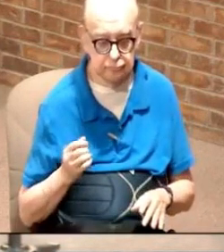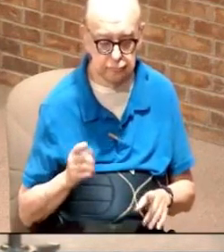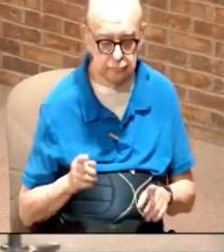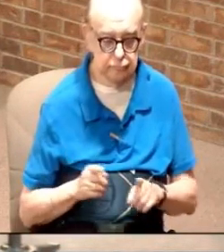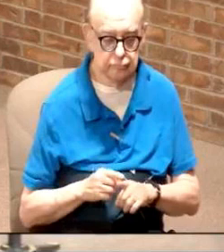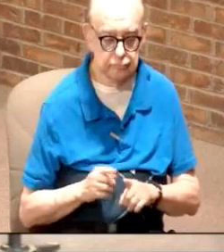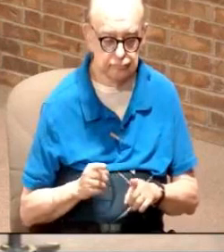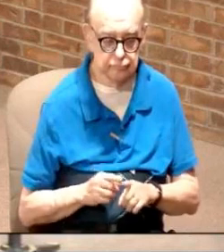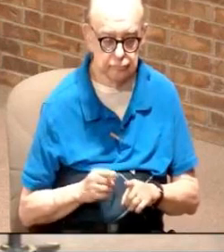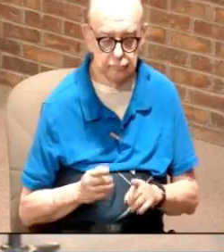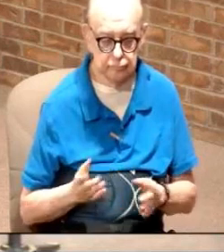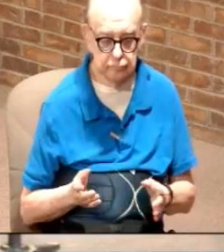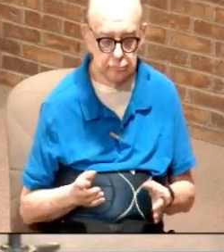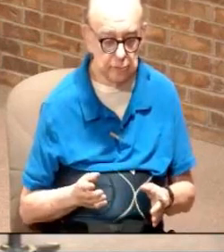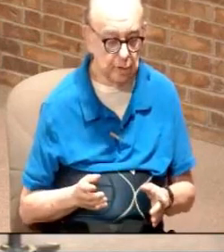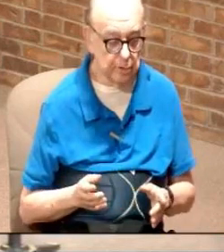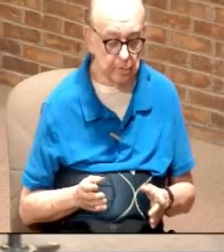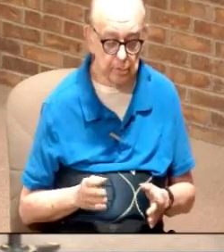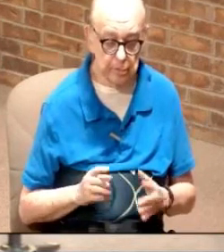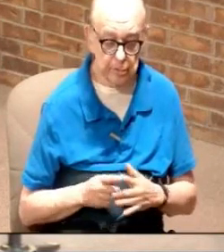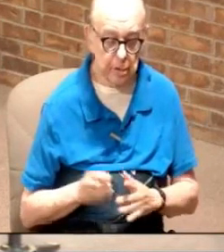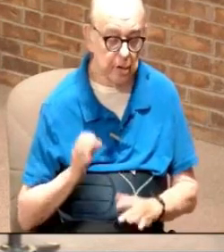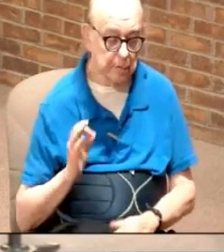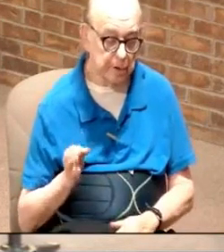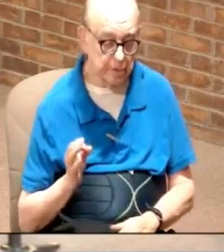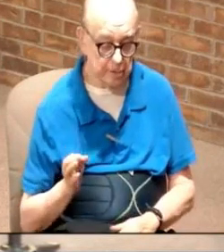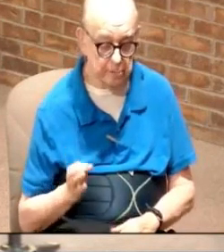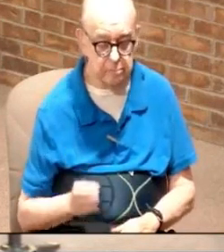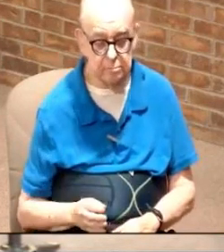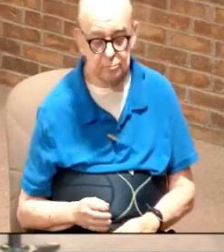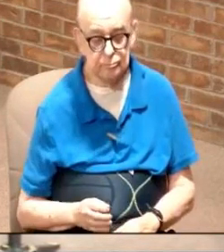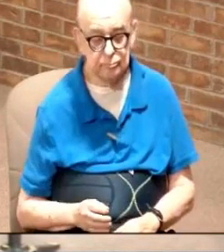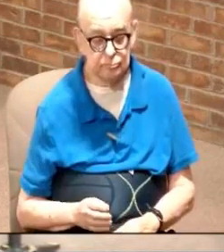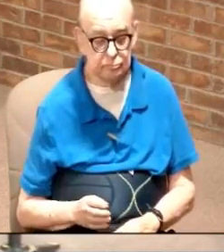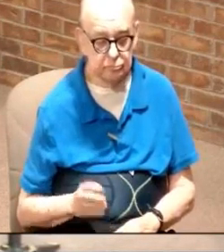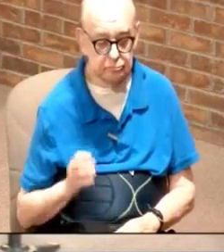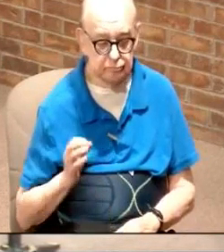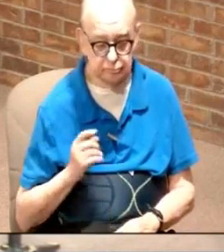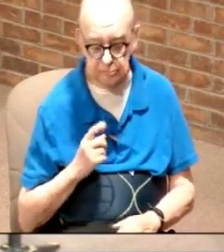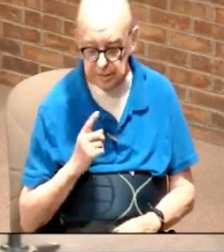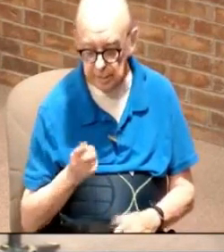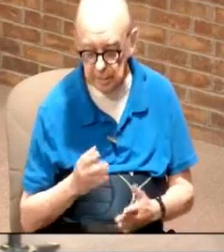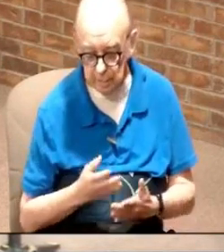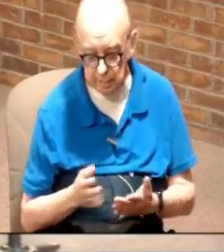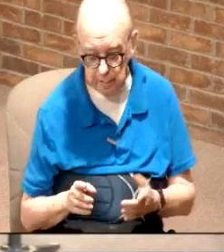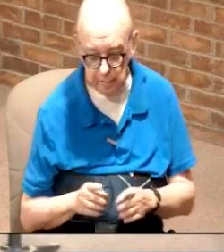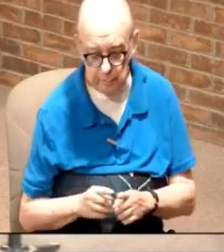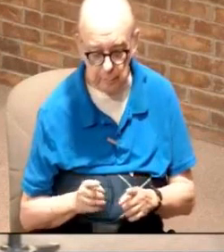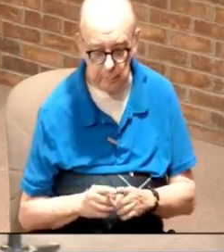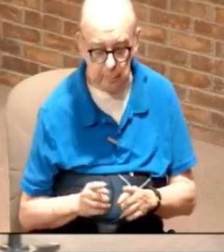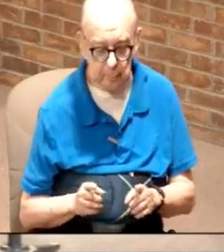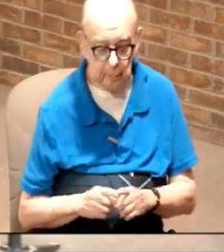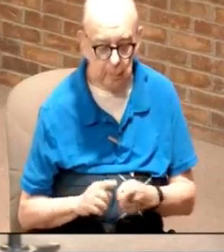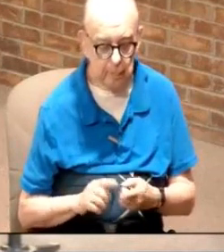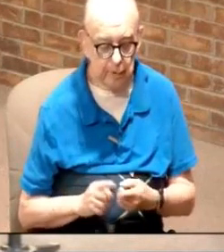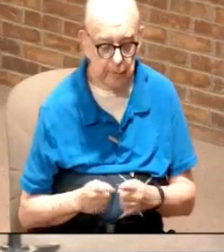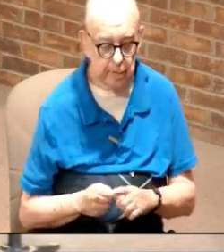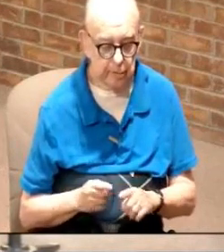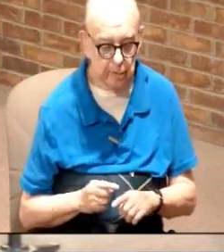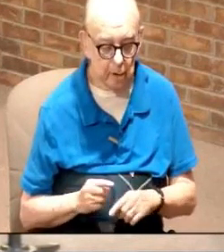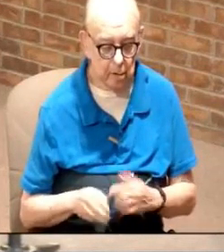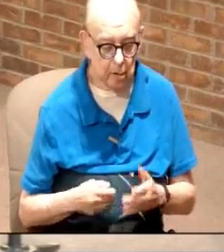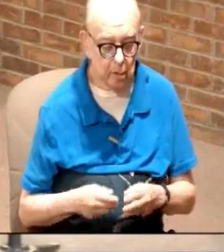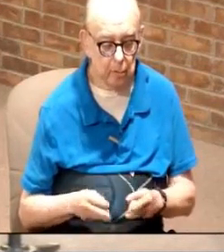also ended up preaching and pastoring but can I also tell you I also made friends along the way